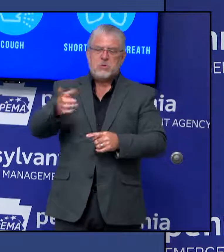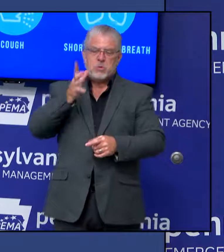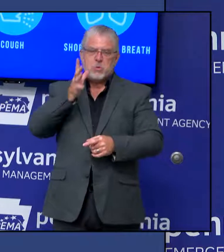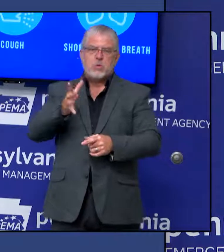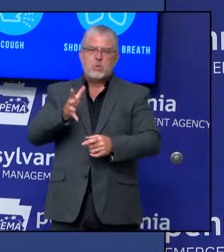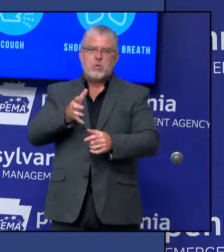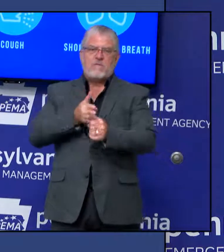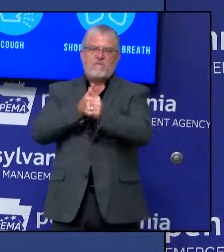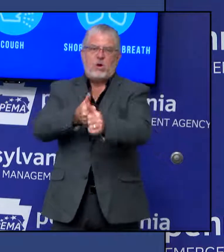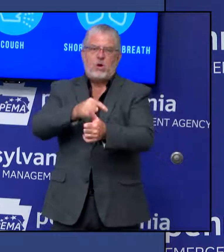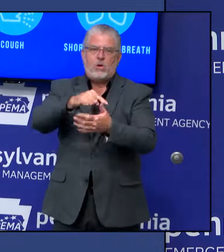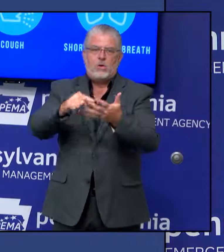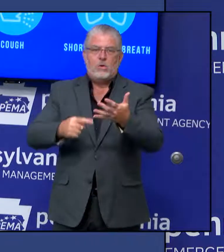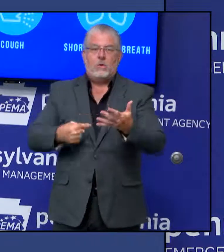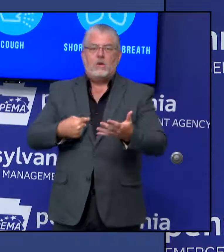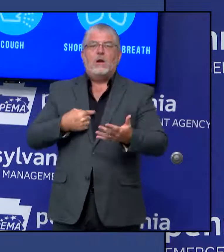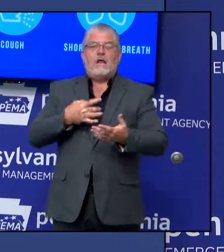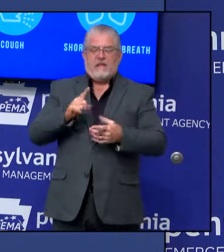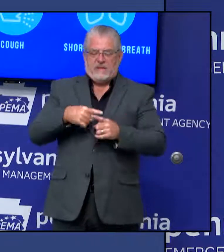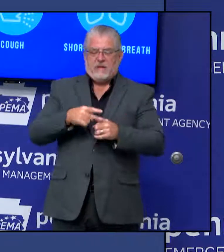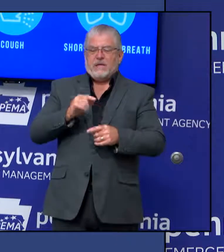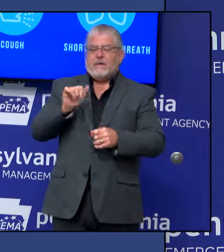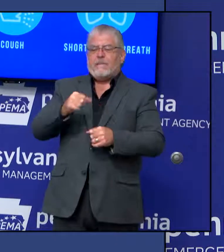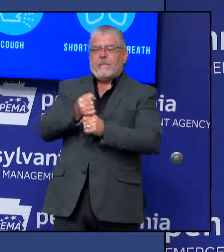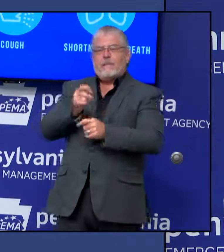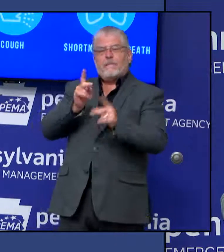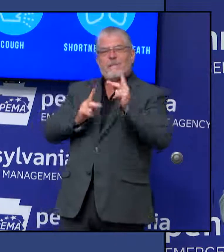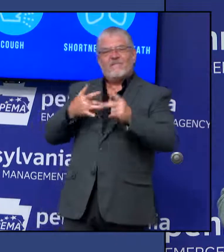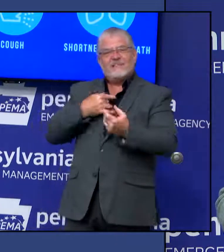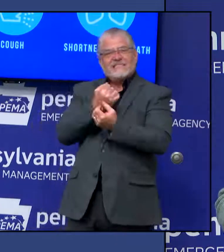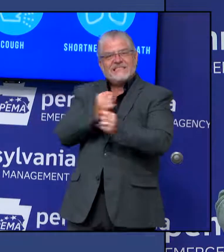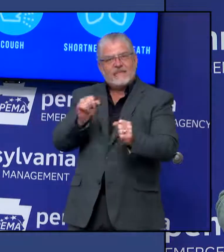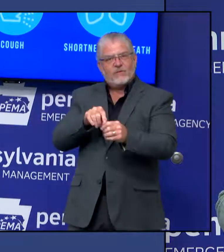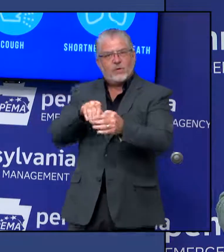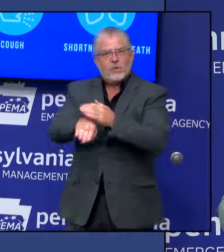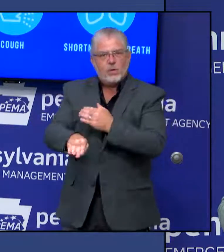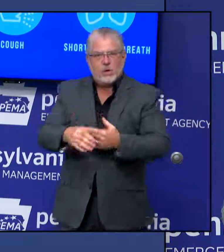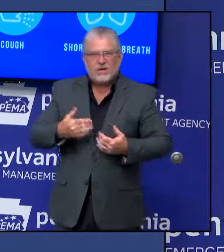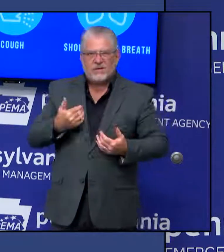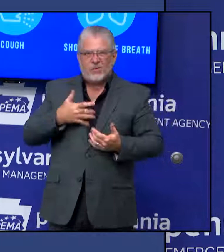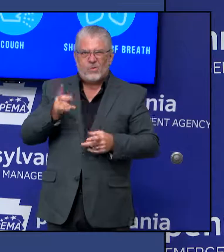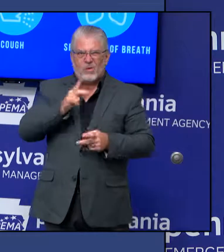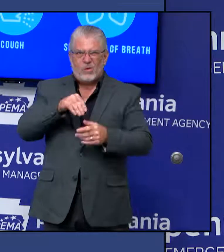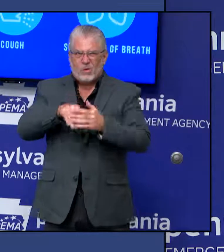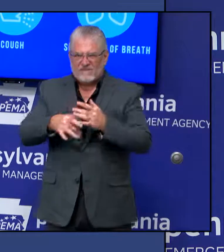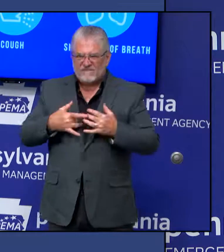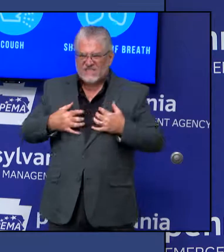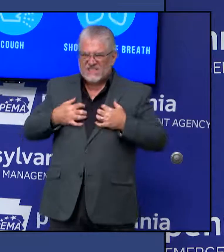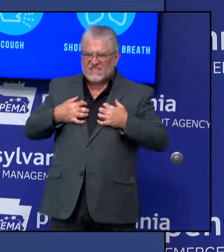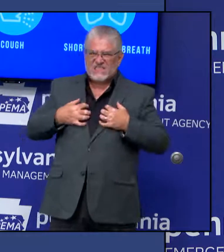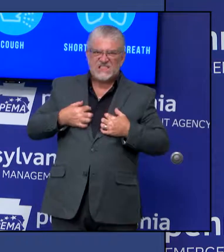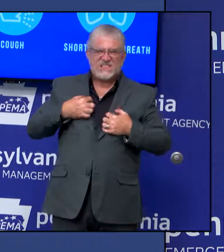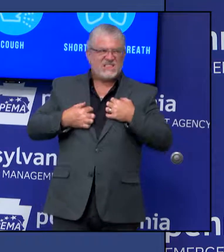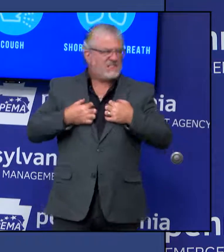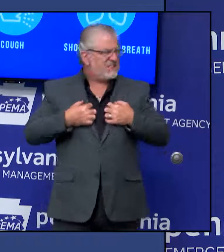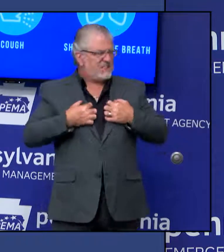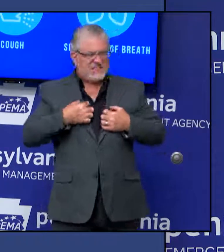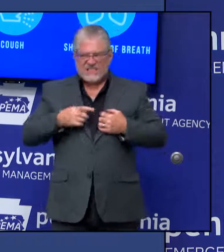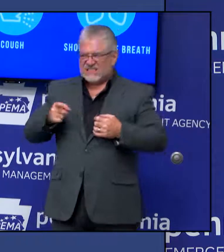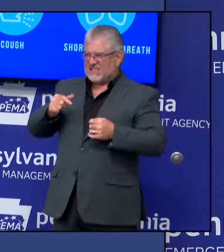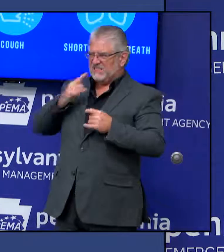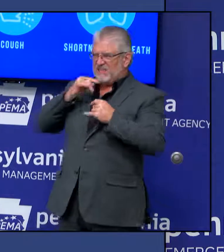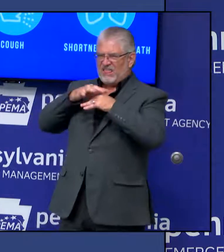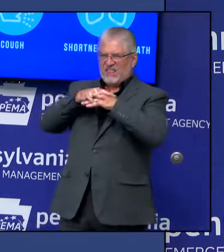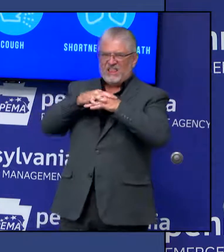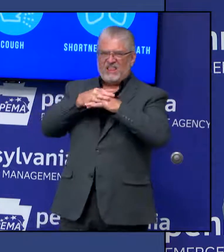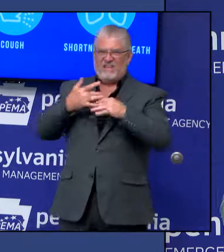there was a document that showed that many people don't feel comfortable going to restaurants. They're concerned that they might be